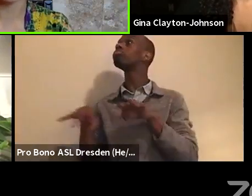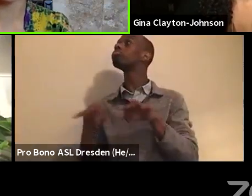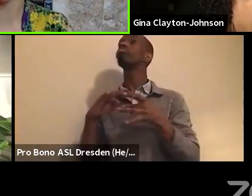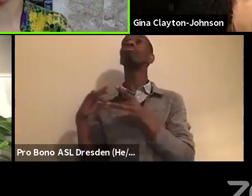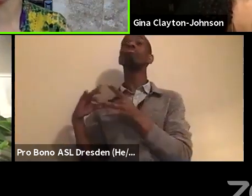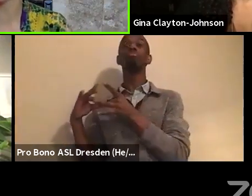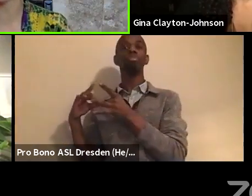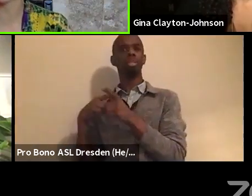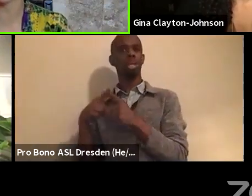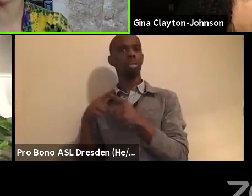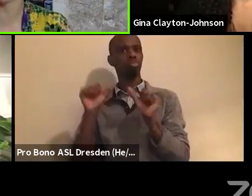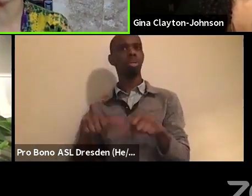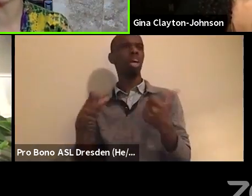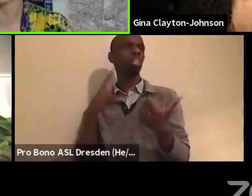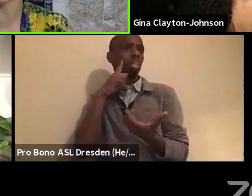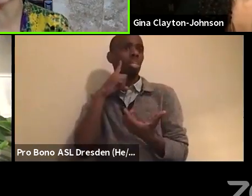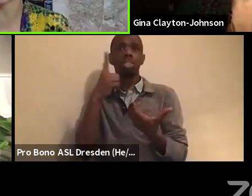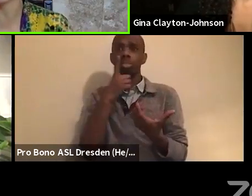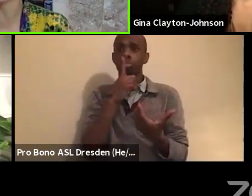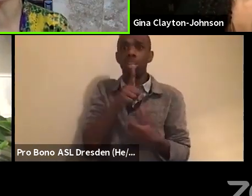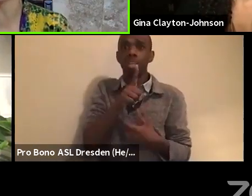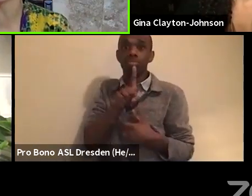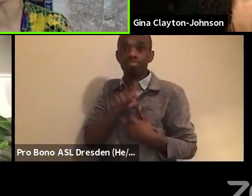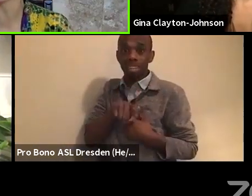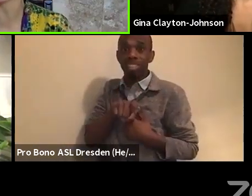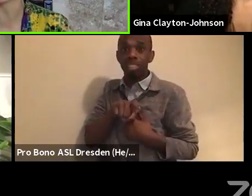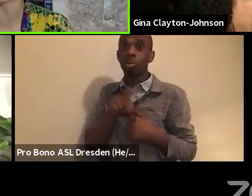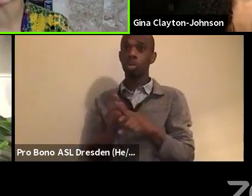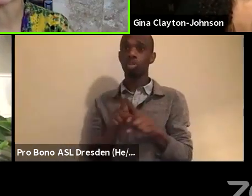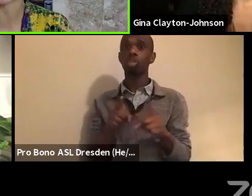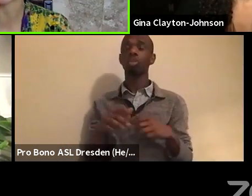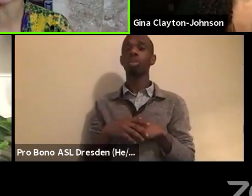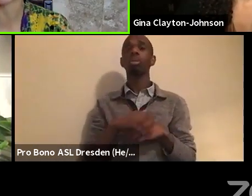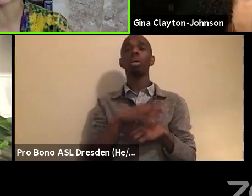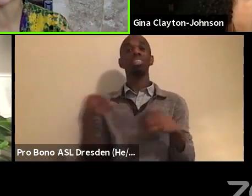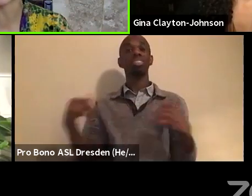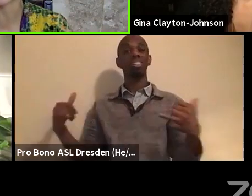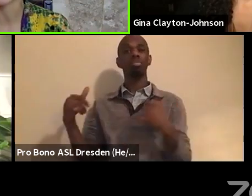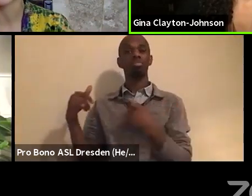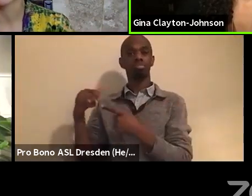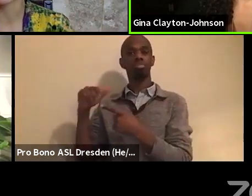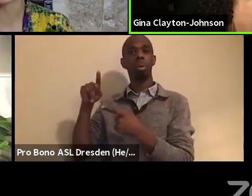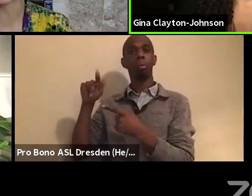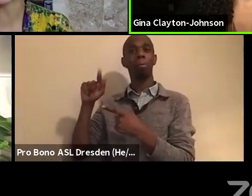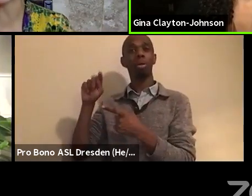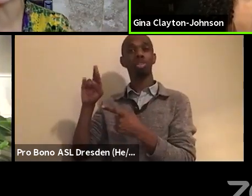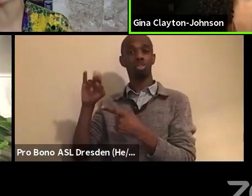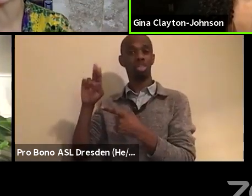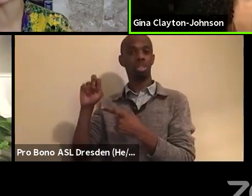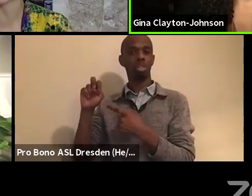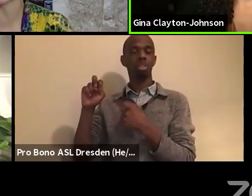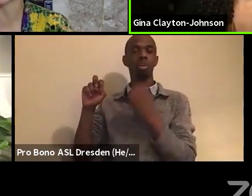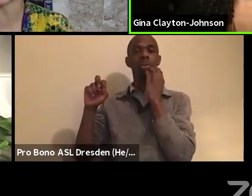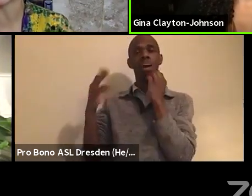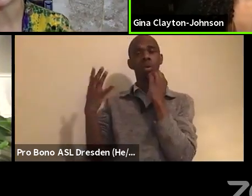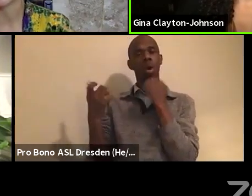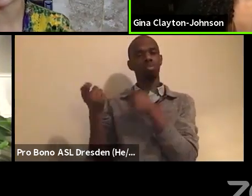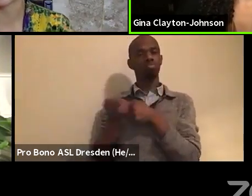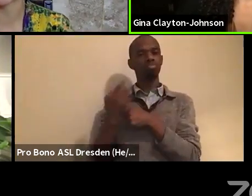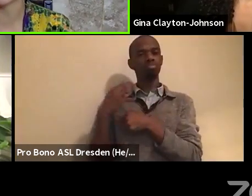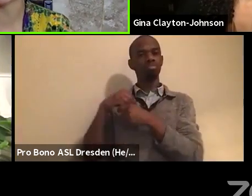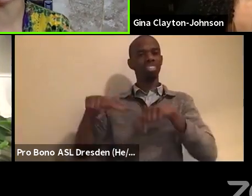Great. And Patrice, um, I wanted to pull you into the conversation because one of the critiques that we're getting,